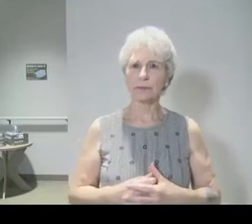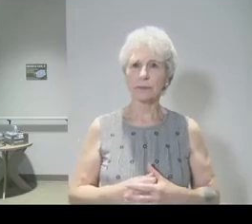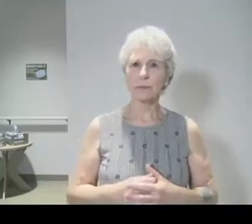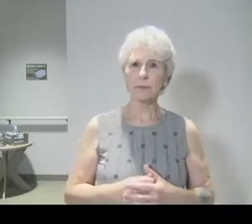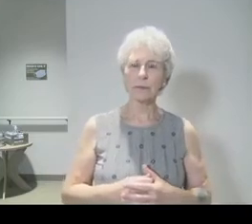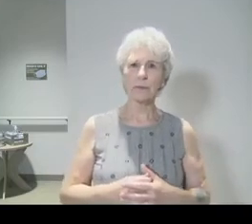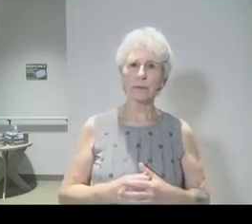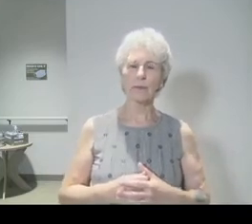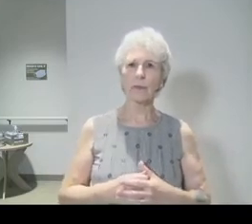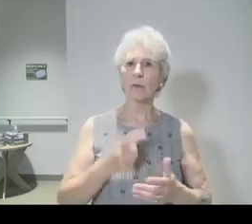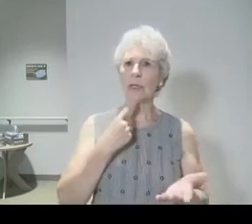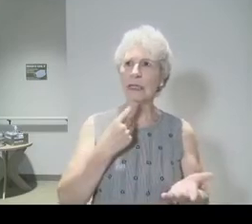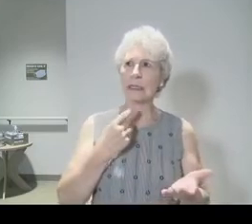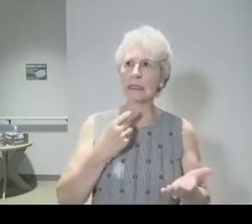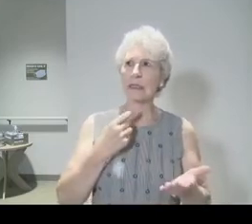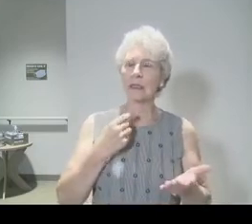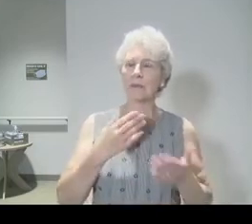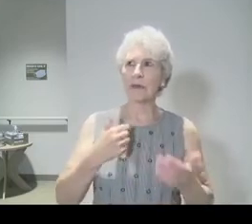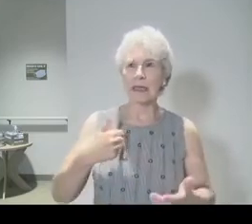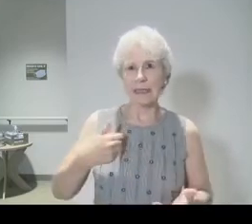it's where you say maybe I'm the problem